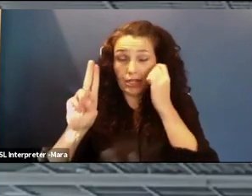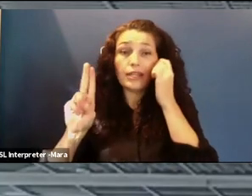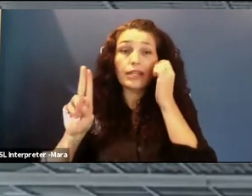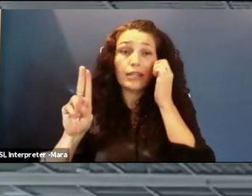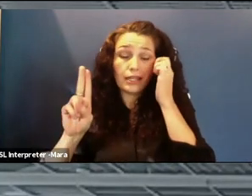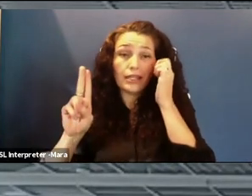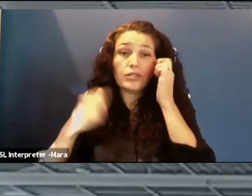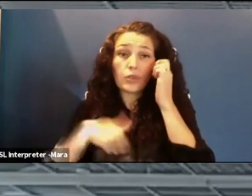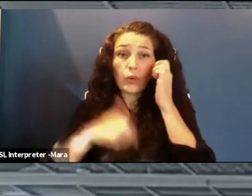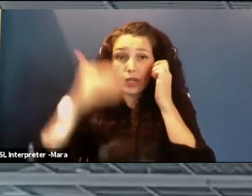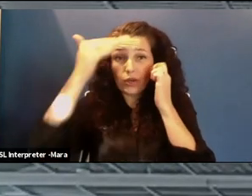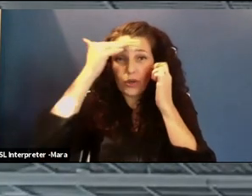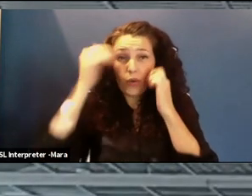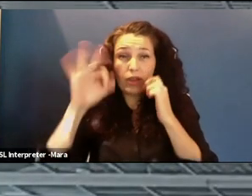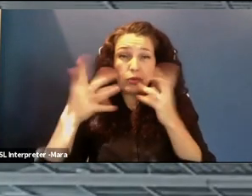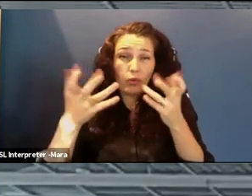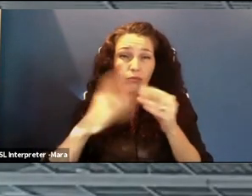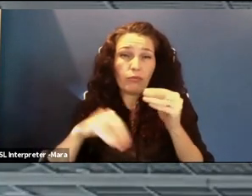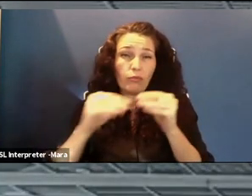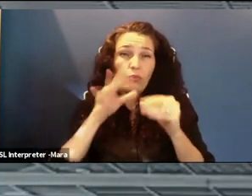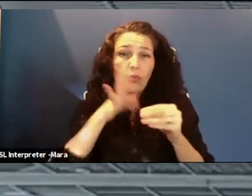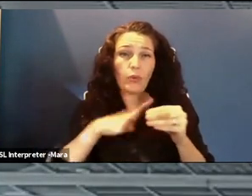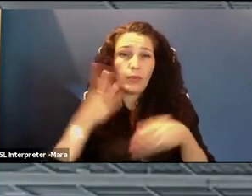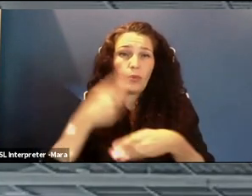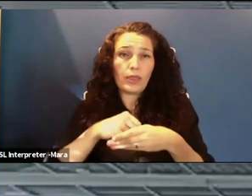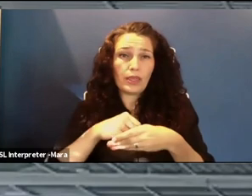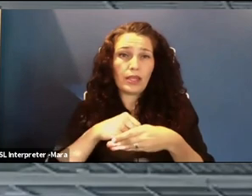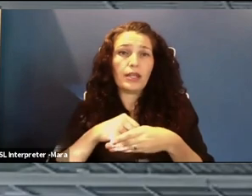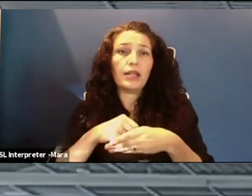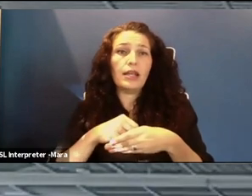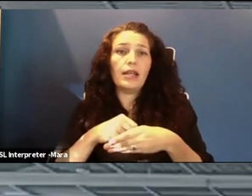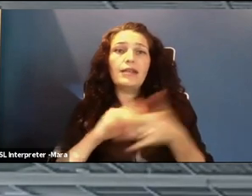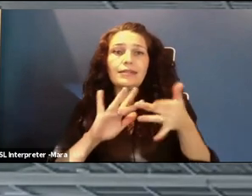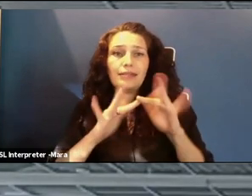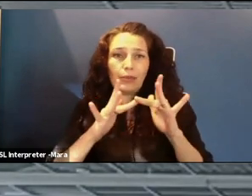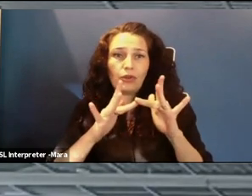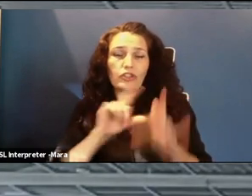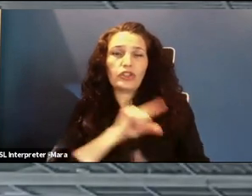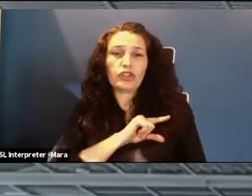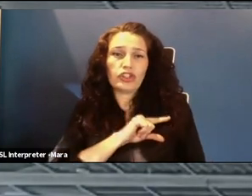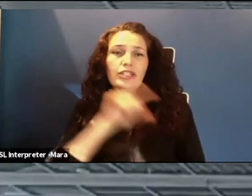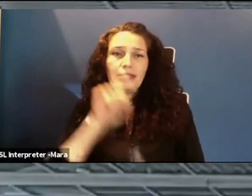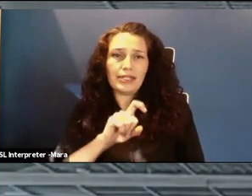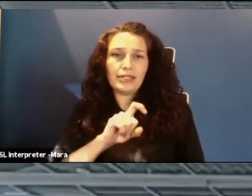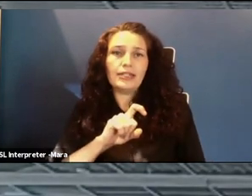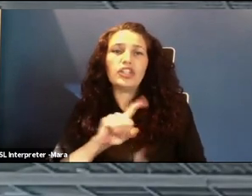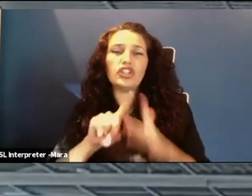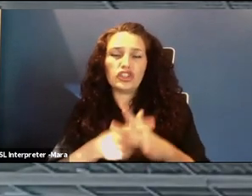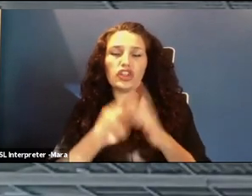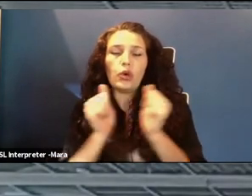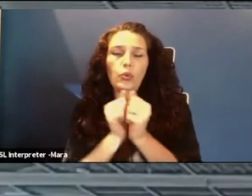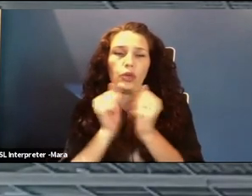we know if we want more women in cybersecurity, we have to start with girls. While Cybher